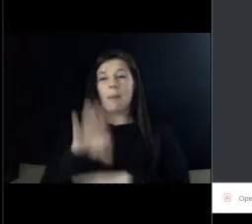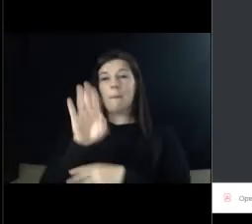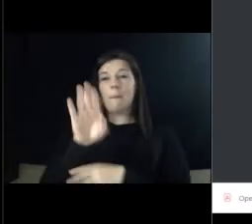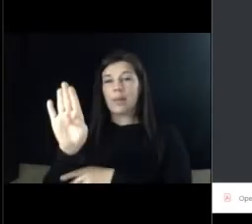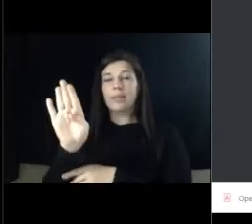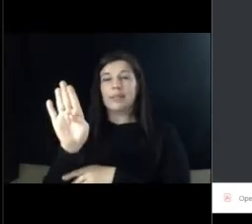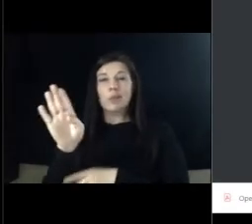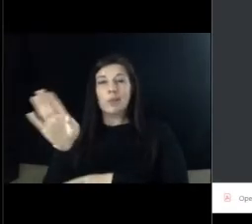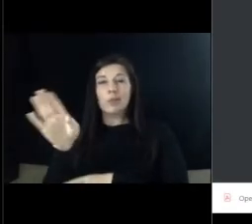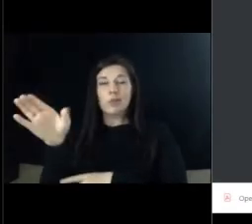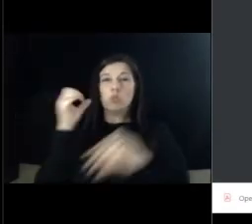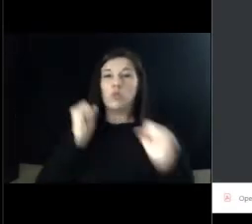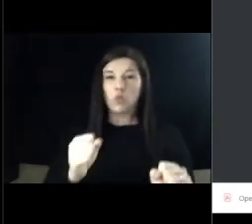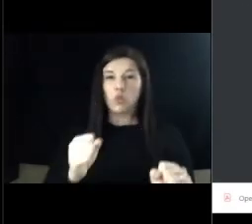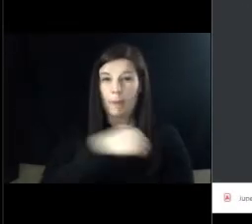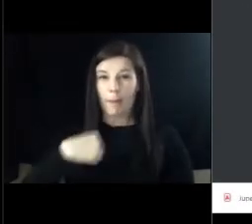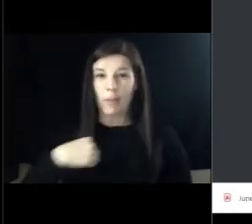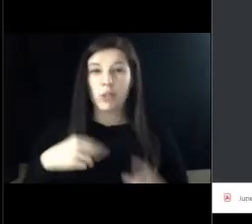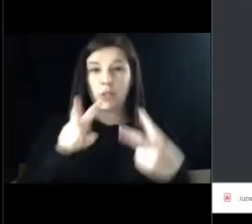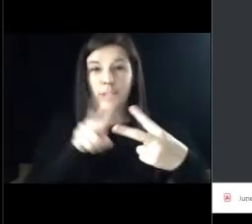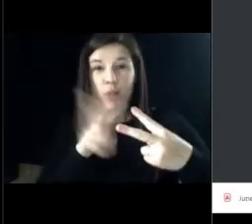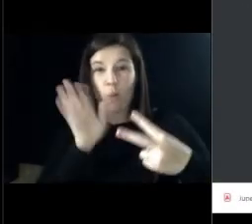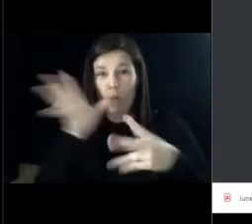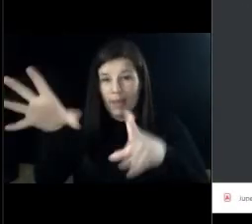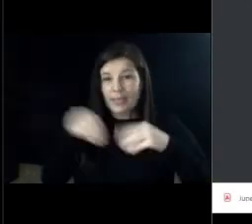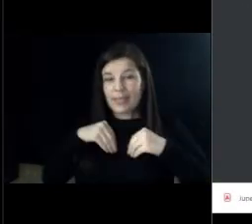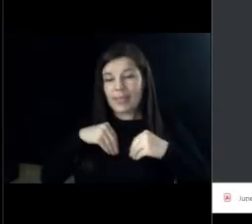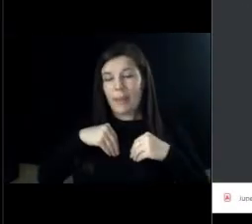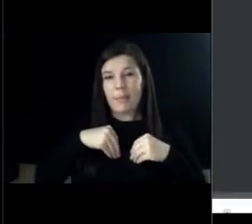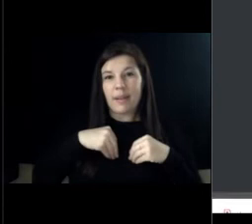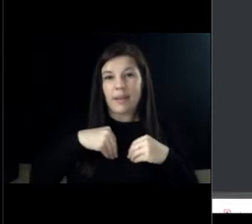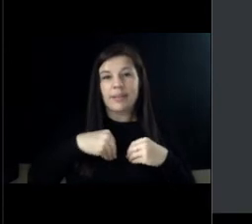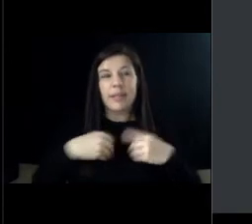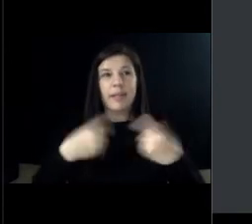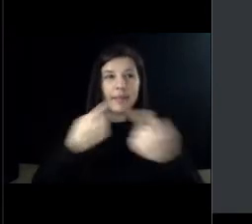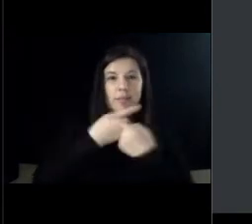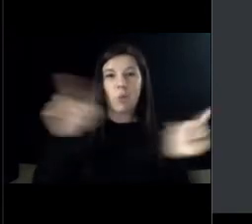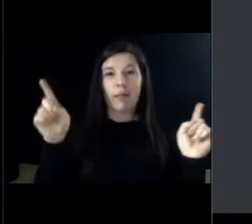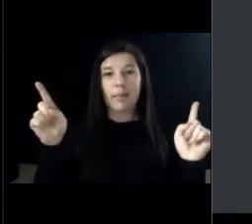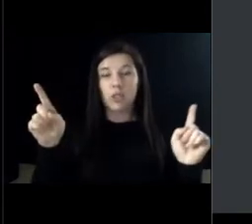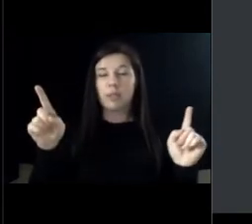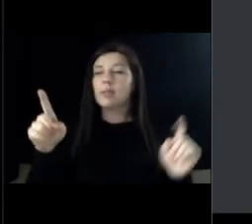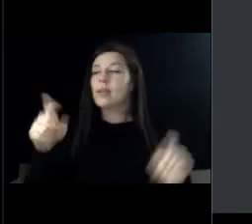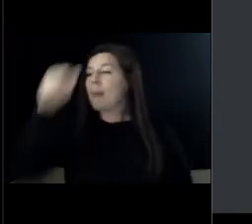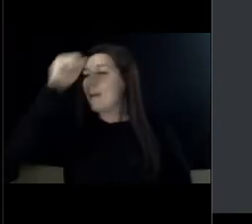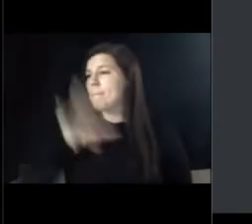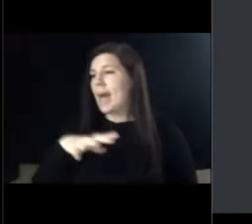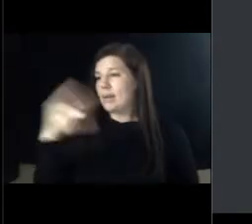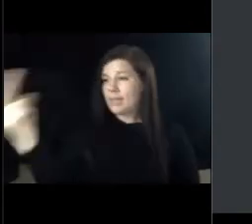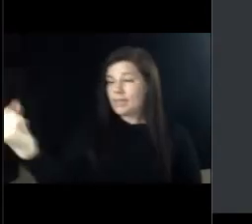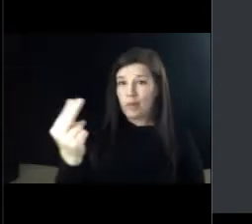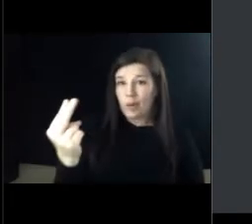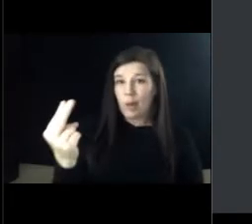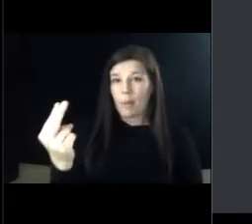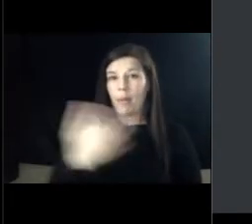tk newton and tori or will accept the proclamation gentlemen before you come up um i will first uh read the